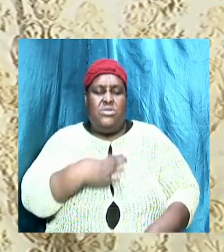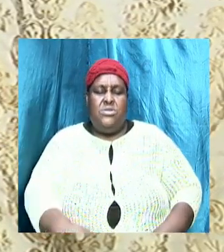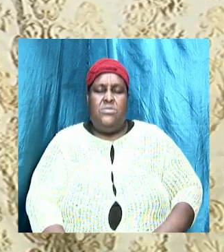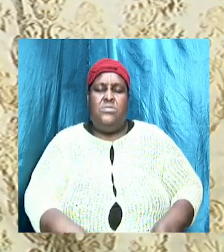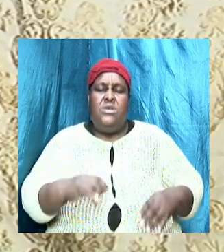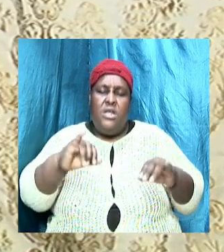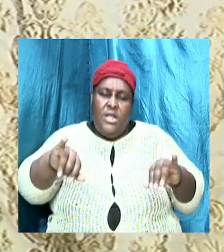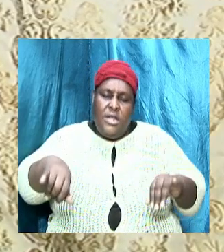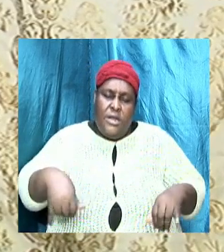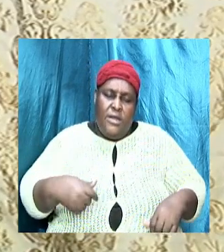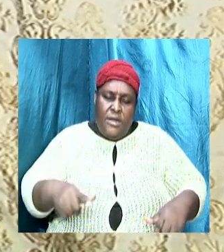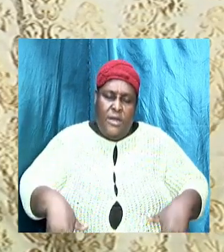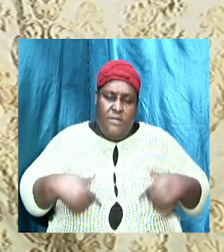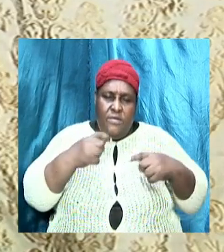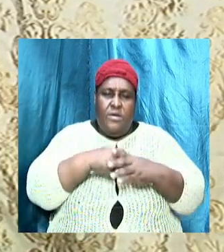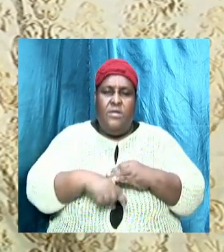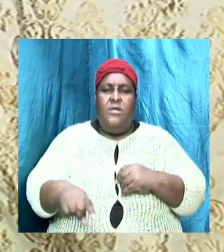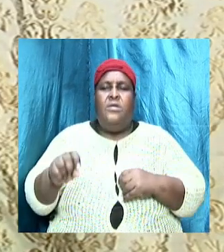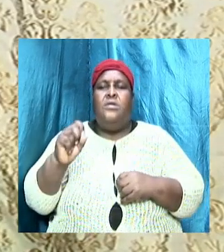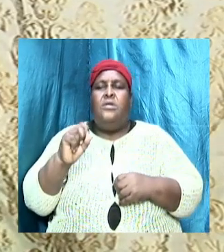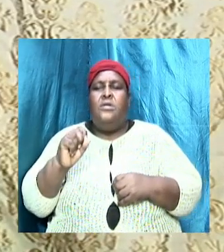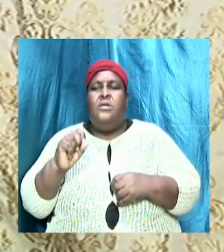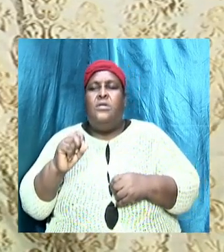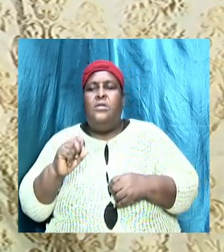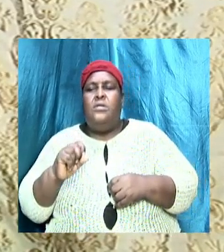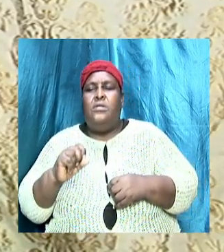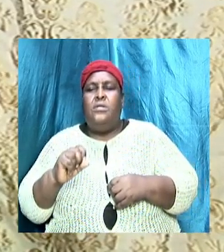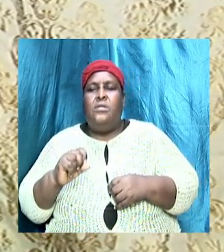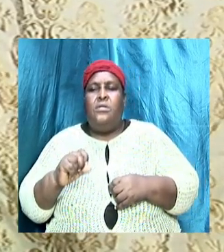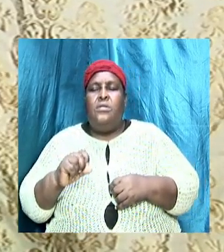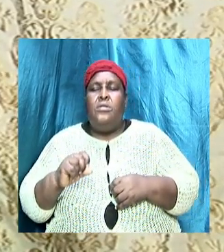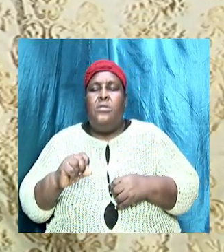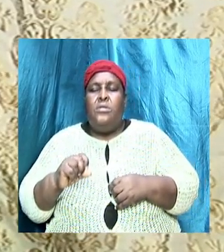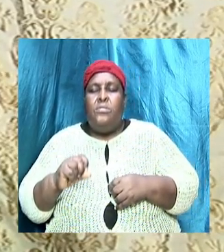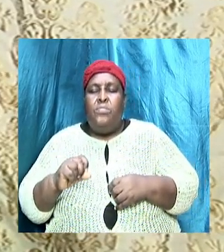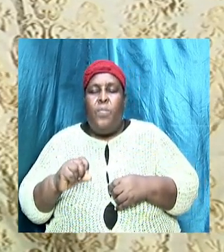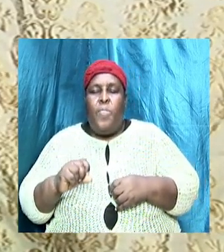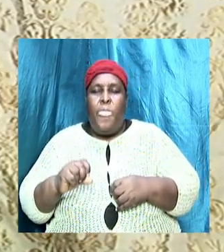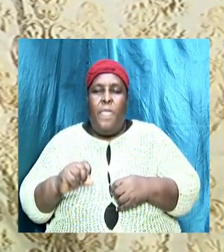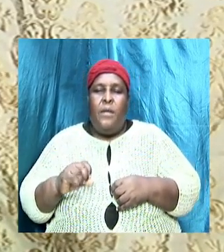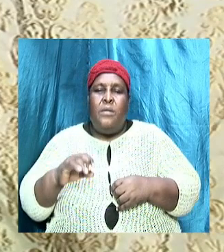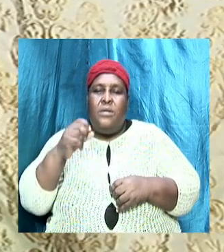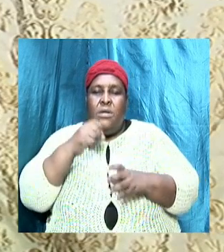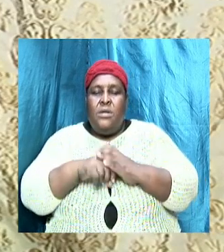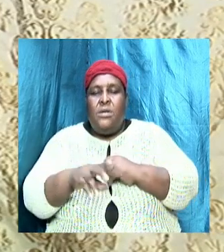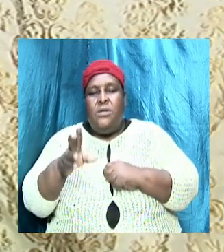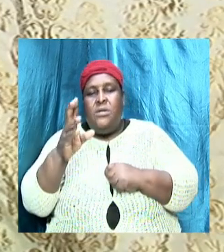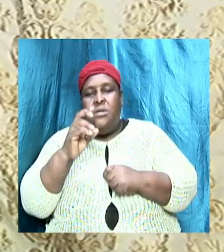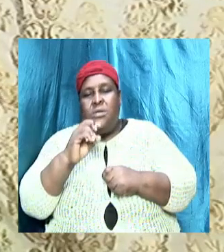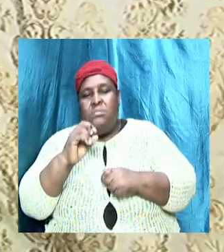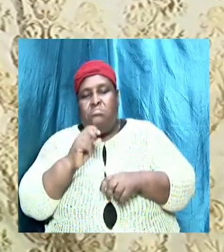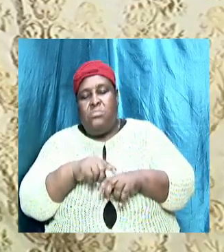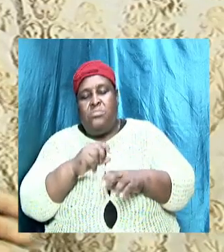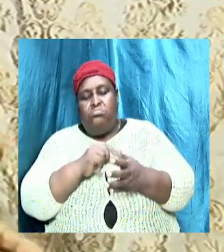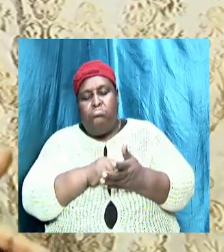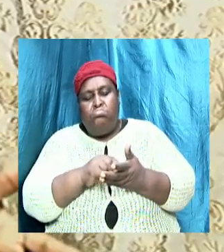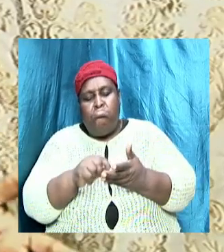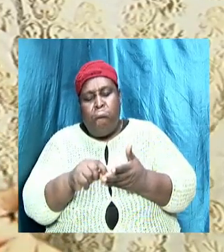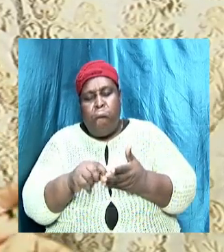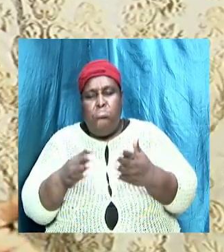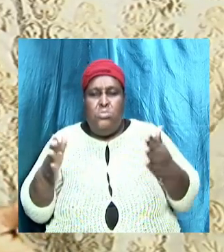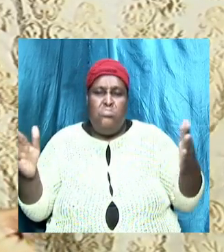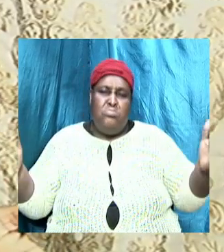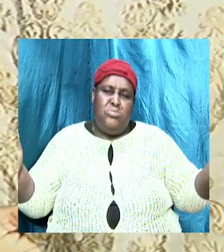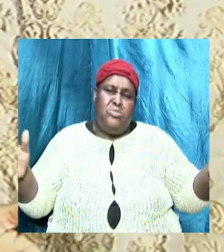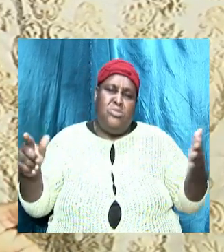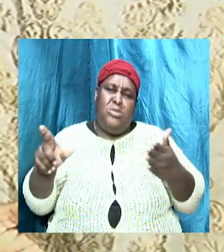in the opening passage Jude explained that he had initially intended to write a general letter about